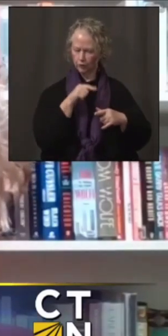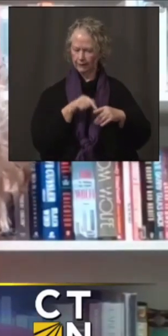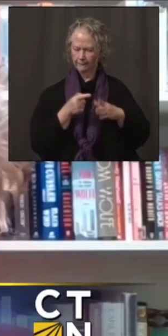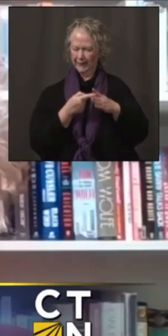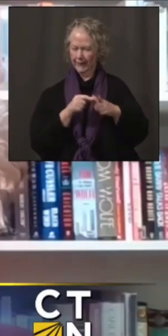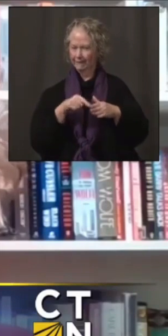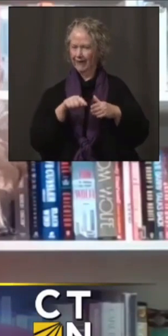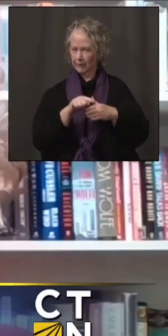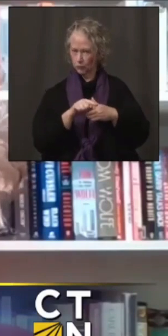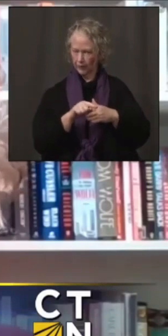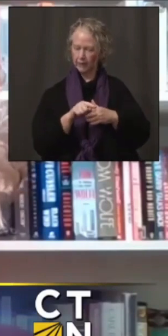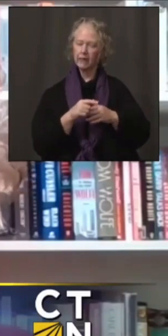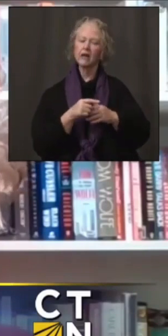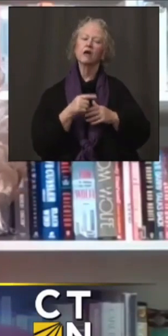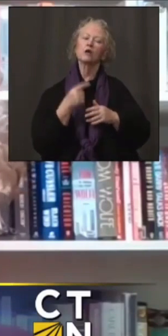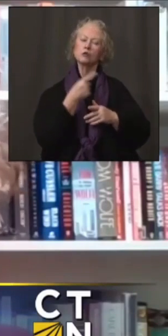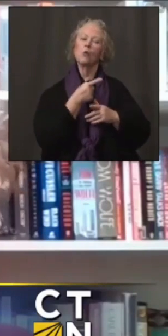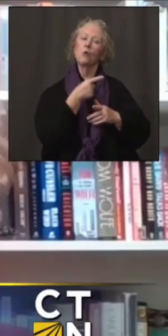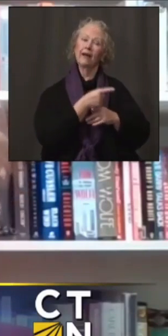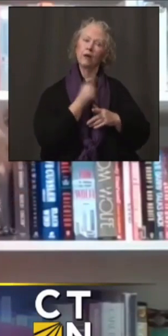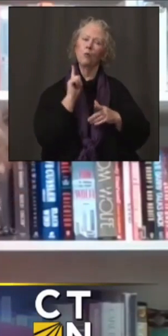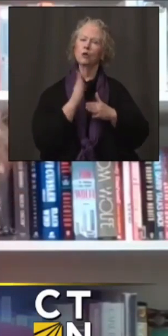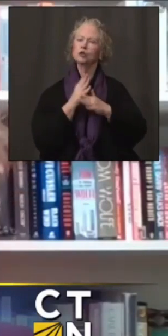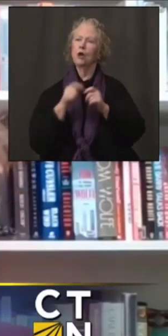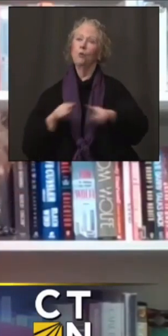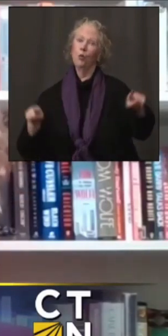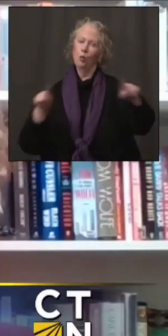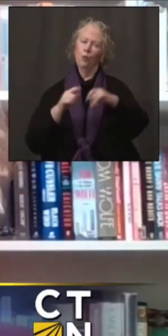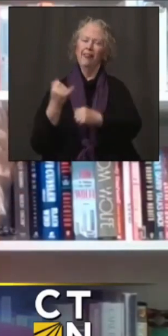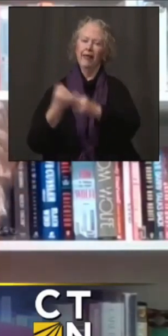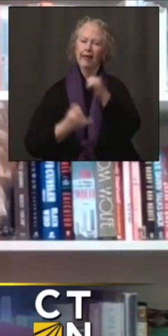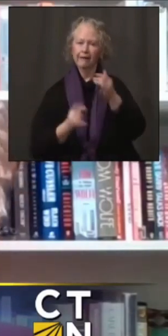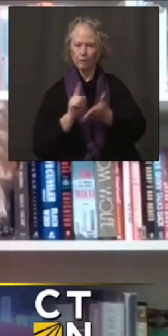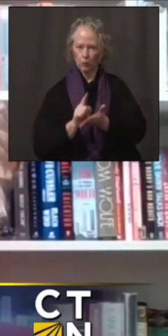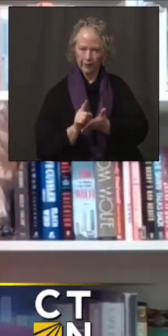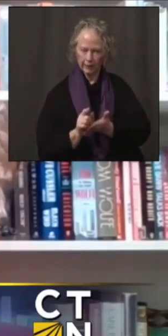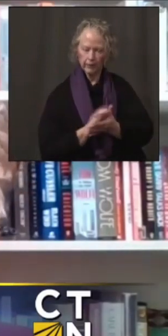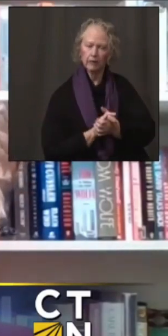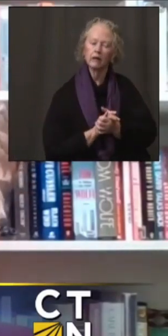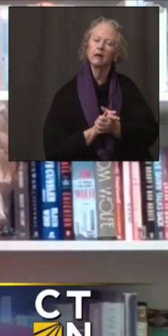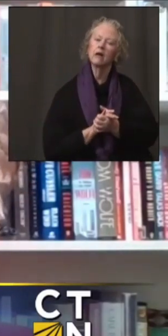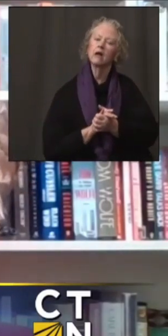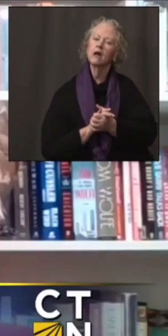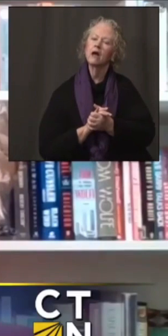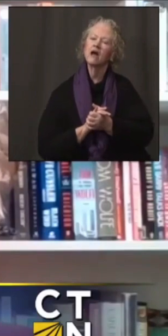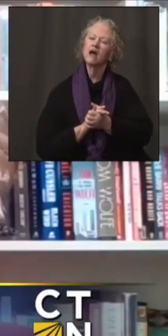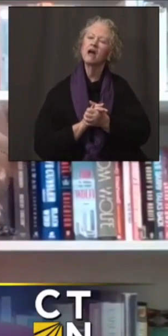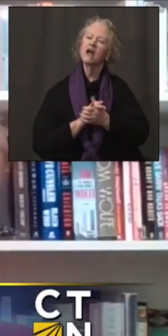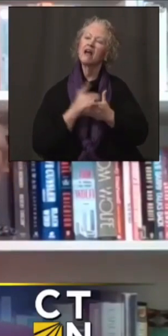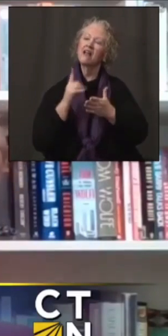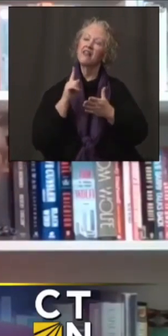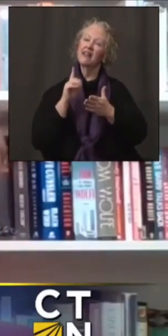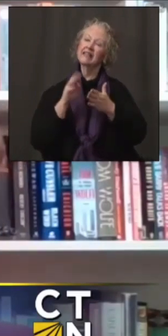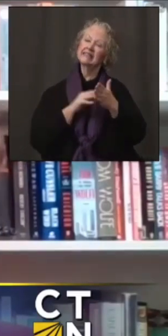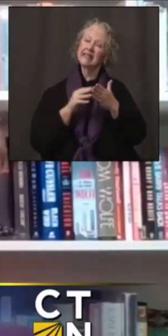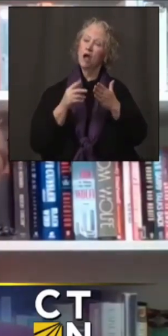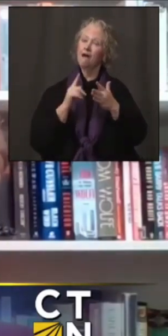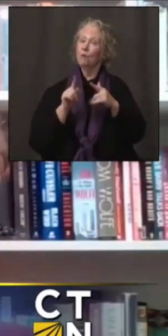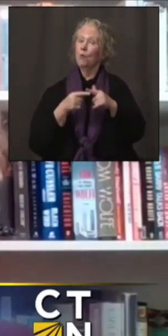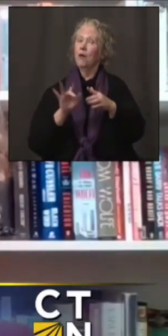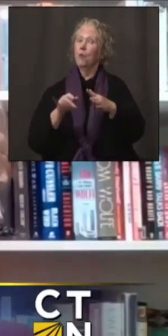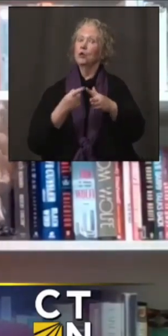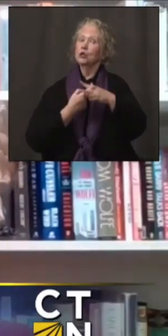will be shared in the, in the latter part of the week. In terms of the, um, the schedule for rolling things out, that will happen,